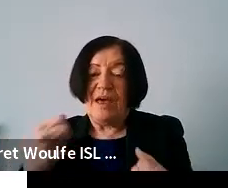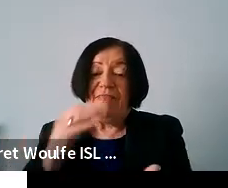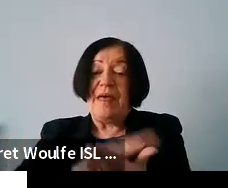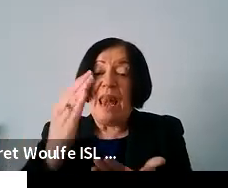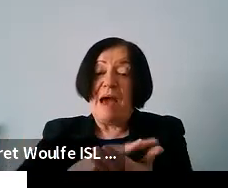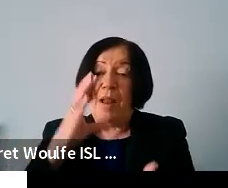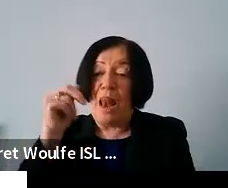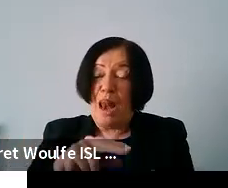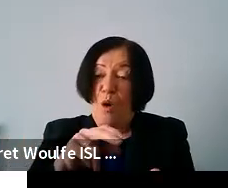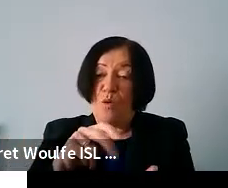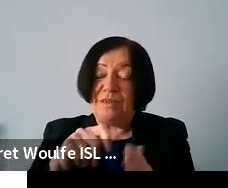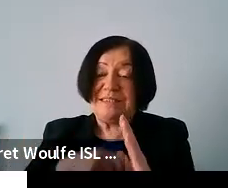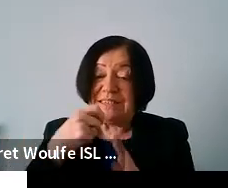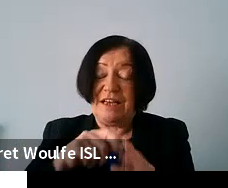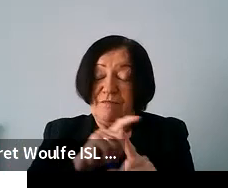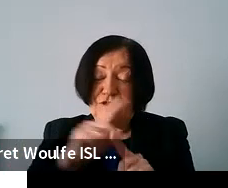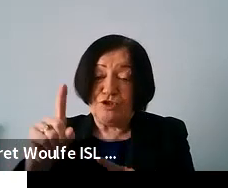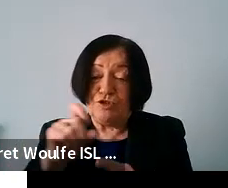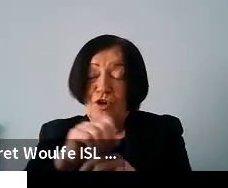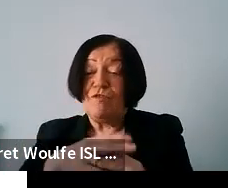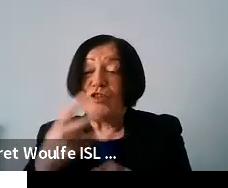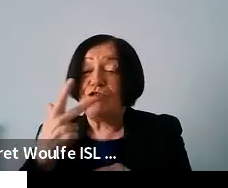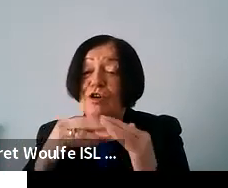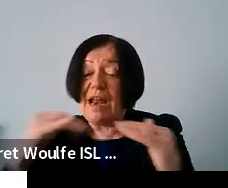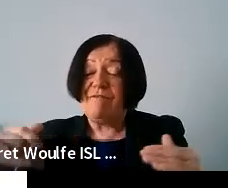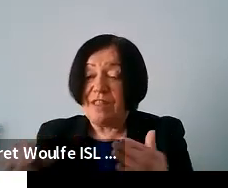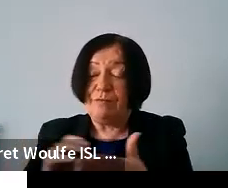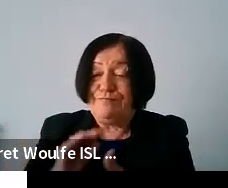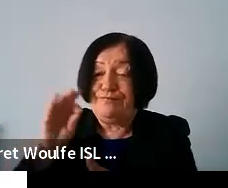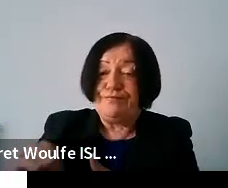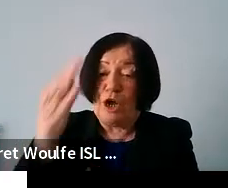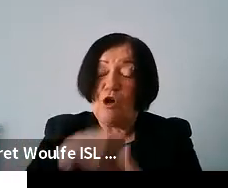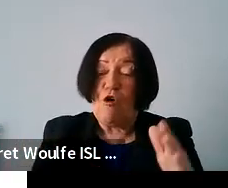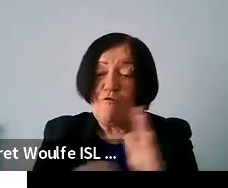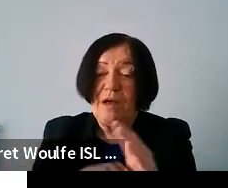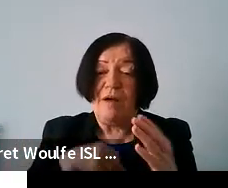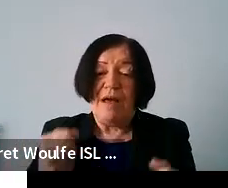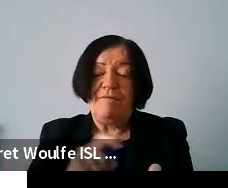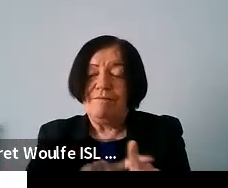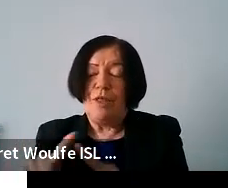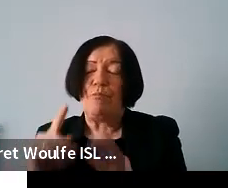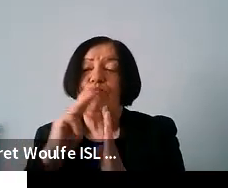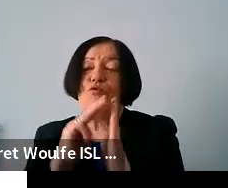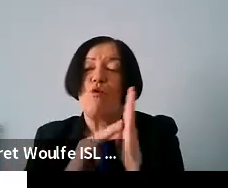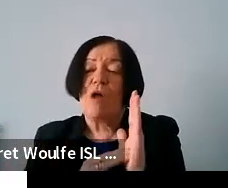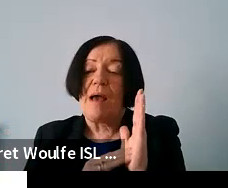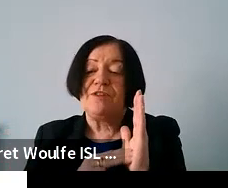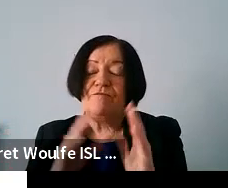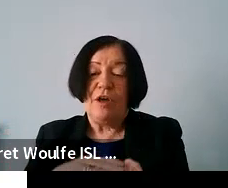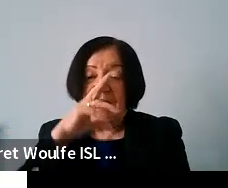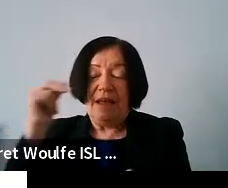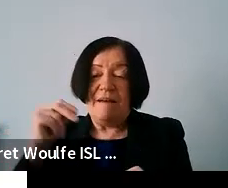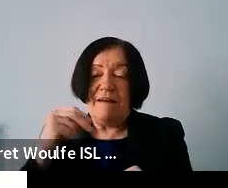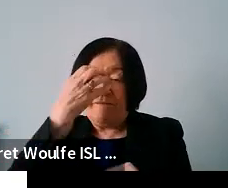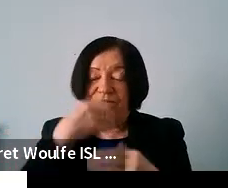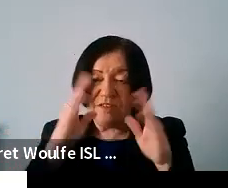loan scheme during covid for third level students that was funded by government and then we've had a number of programs where for example facebook